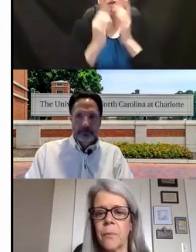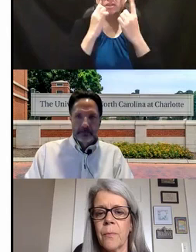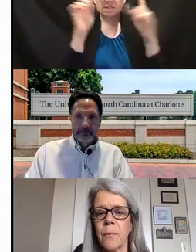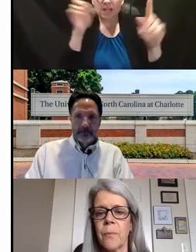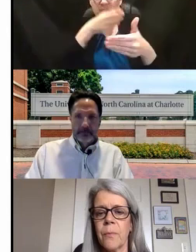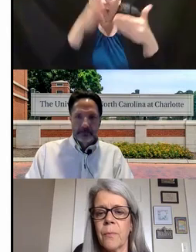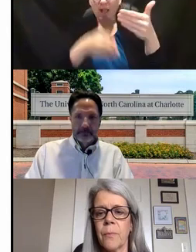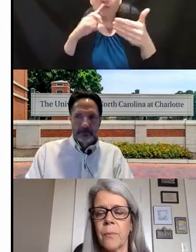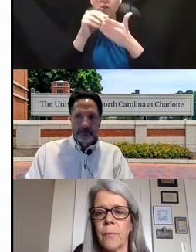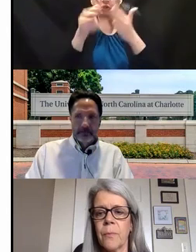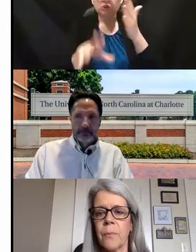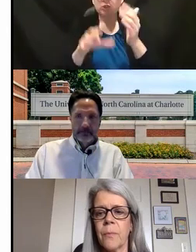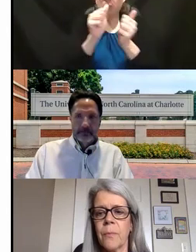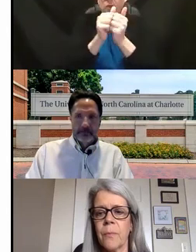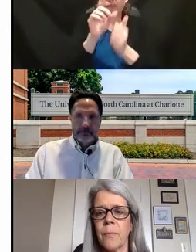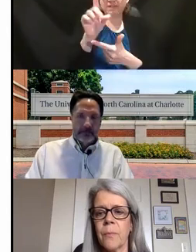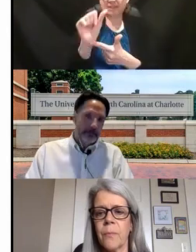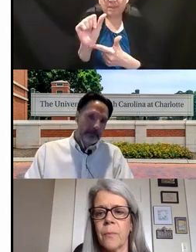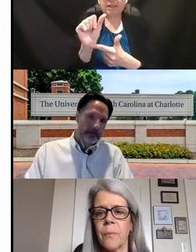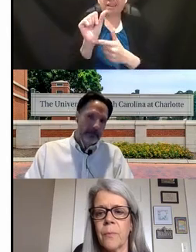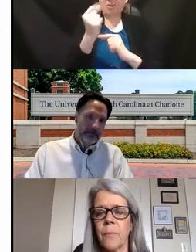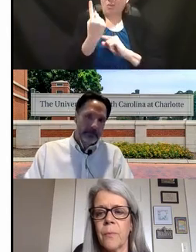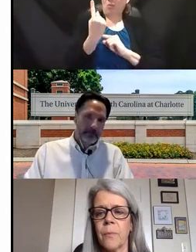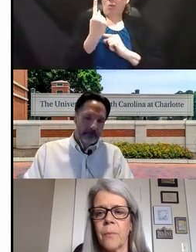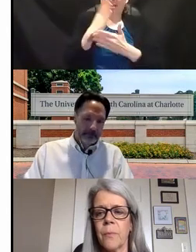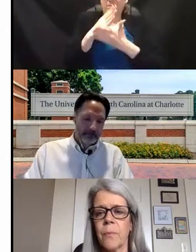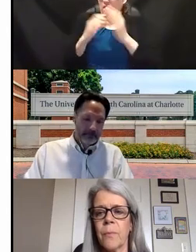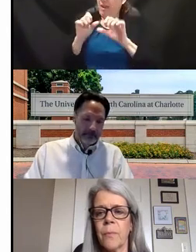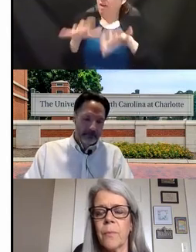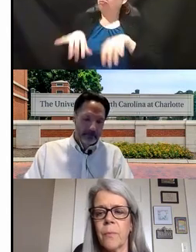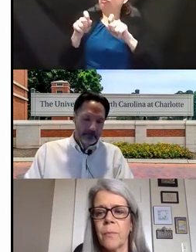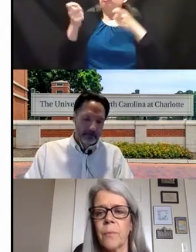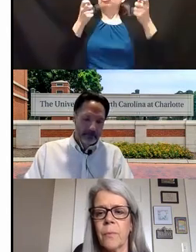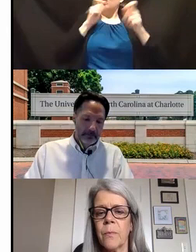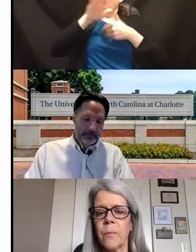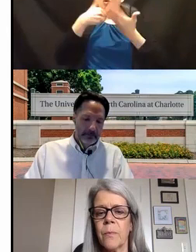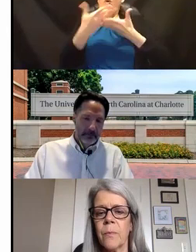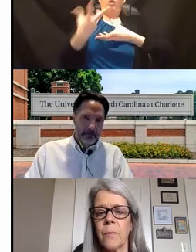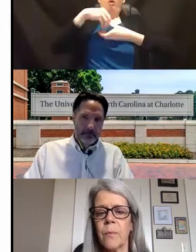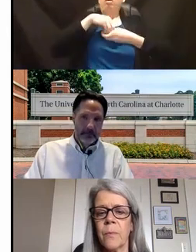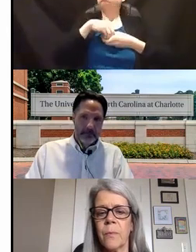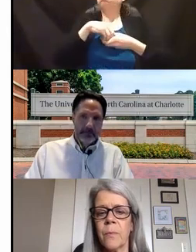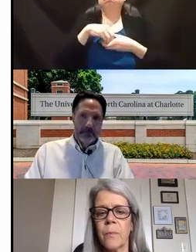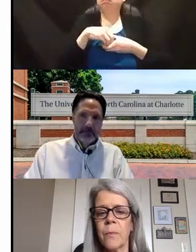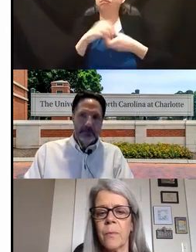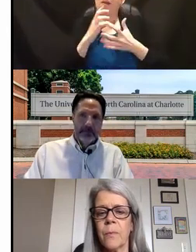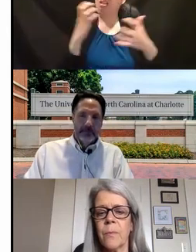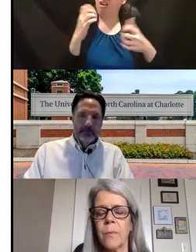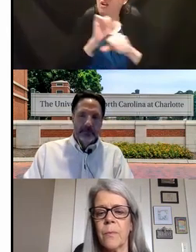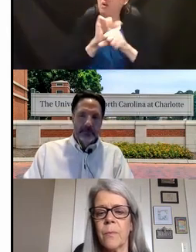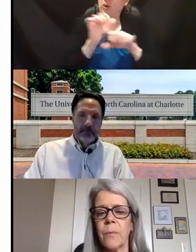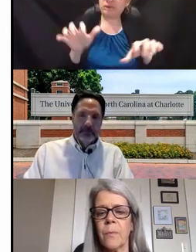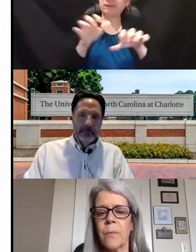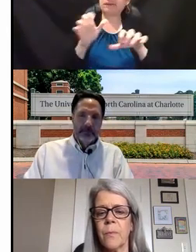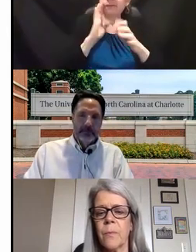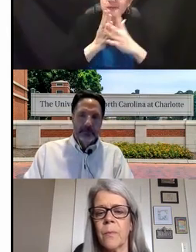for students with disabilities. There's just not one entity that can do it all. And so sometimes it's a lot of work in the beginning to work through